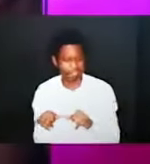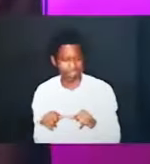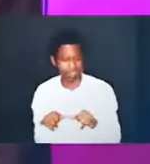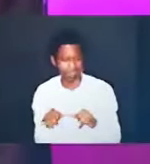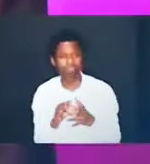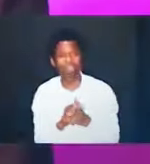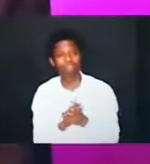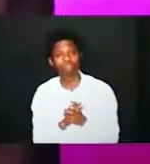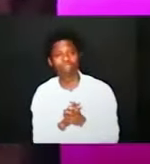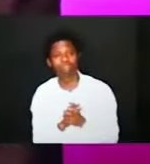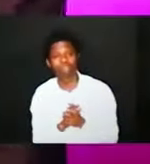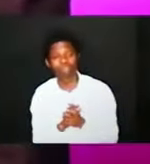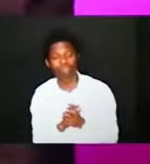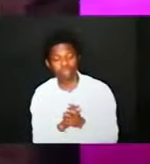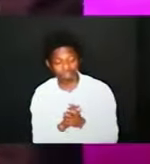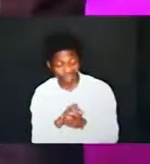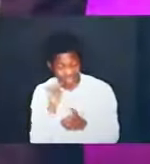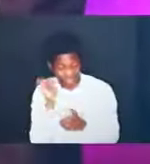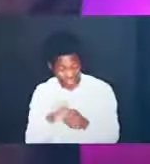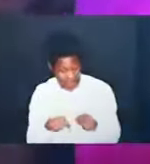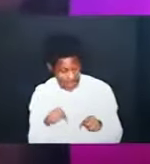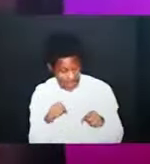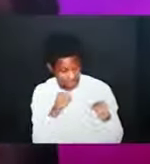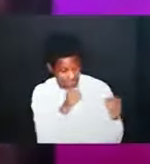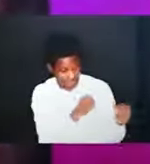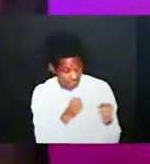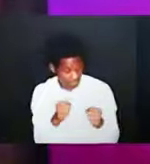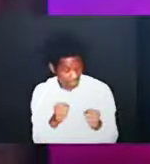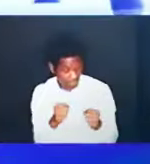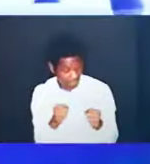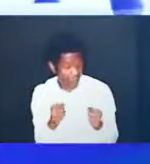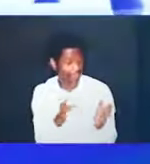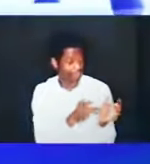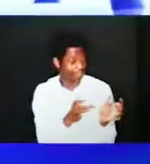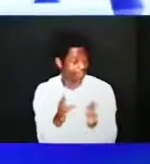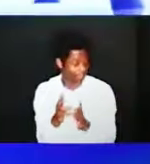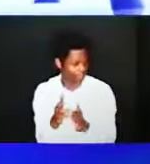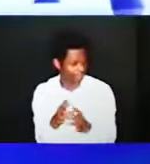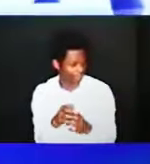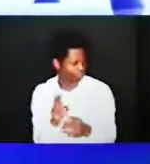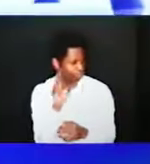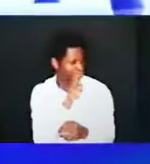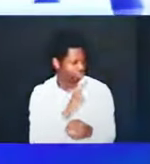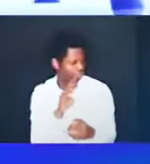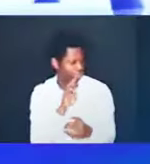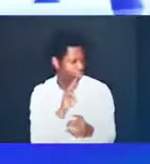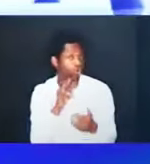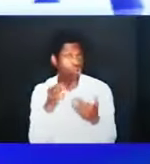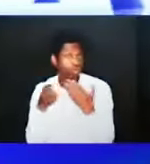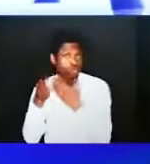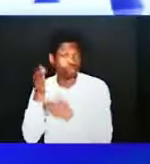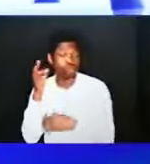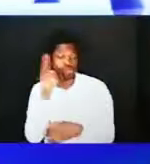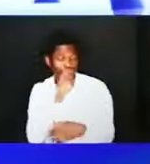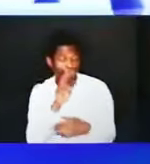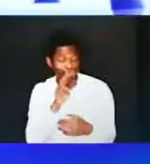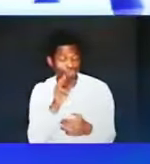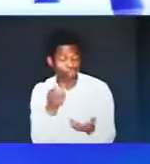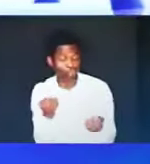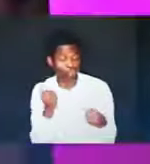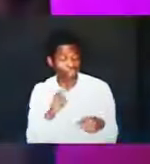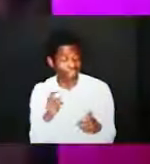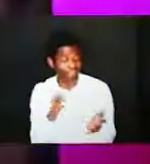he exerted when he raised Christ from the dead and seated him at the right hand in the heavenly realm